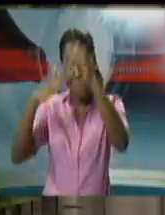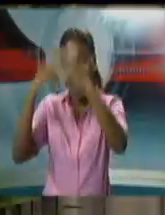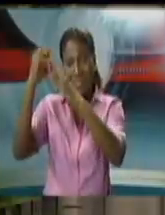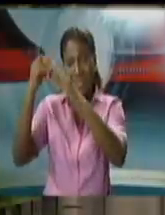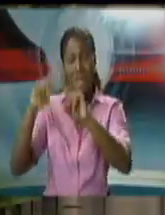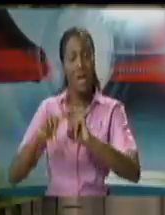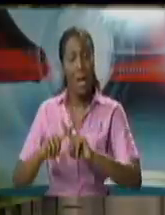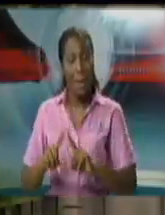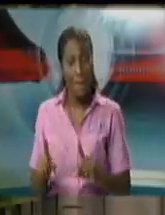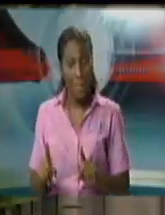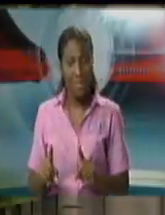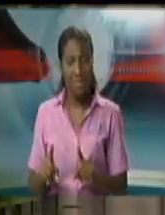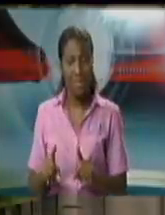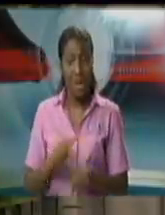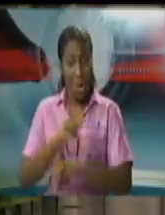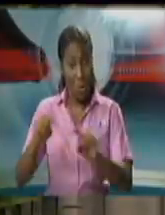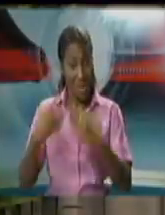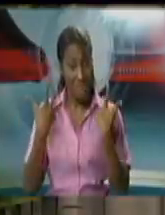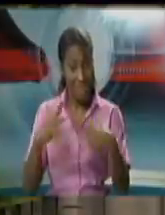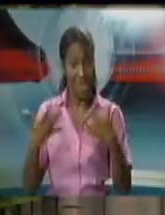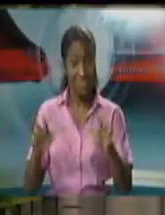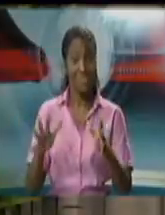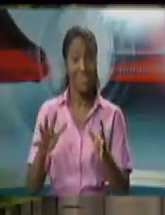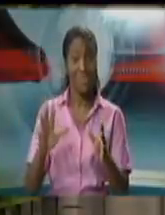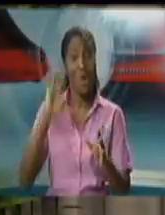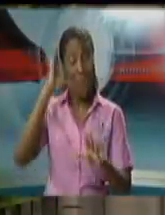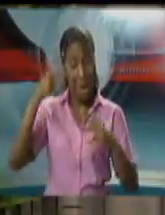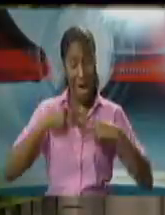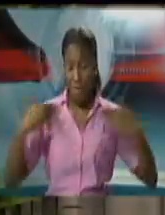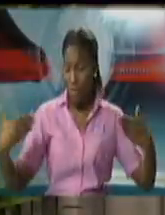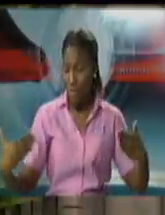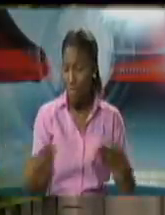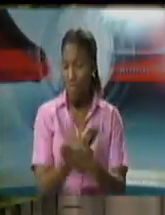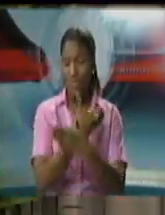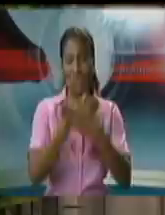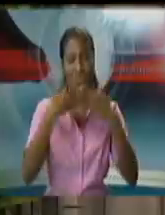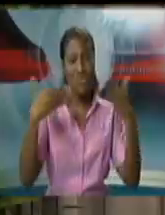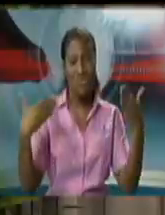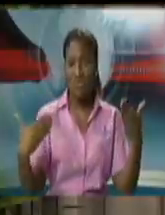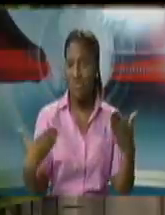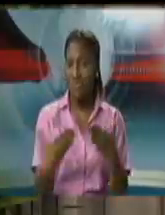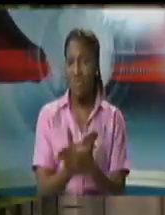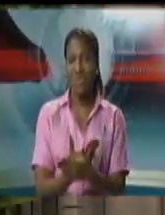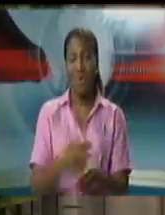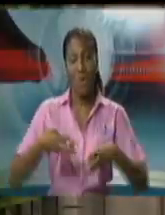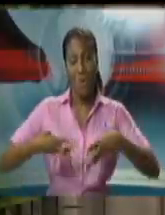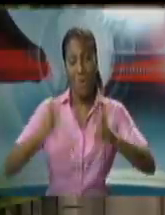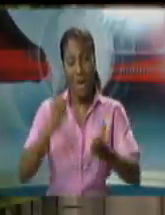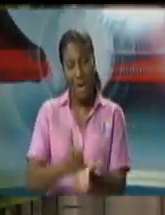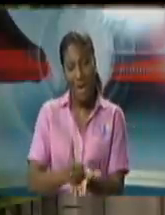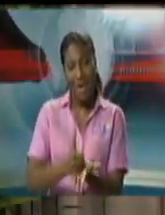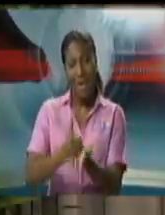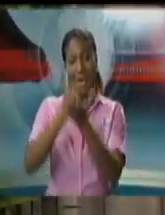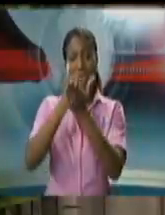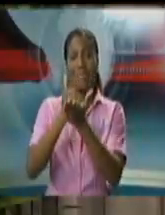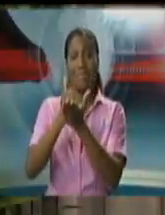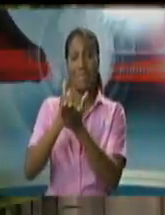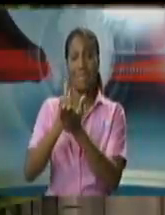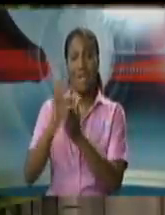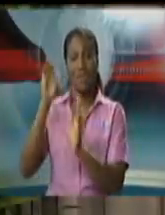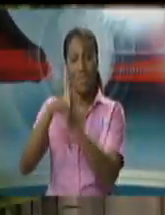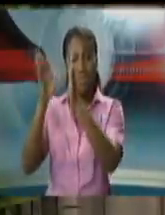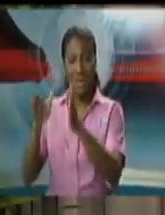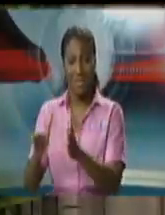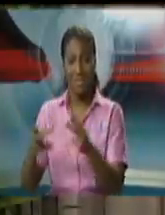this results in a full reformation a new form of legal aid advice and authority where you have a chief